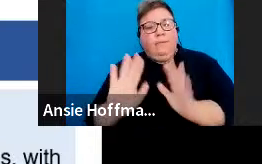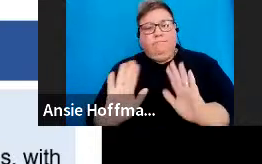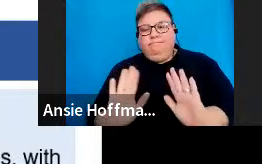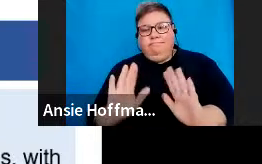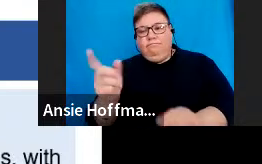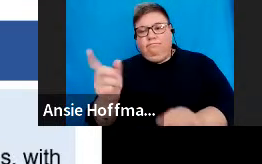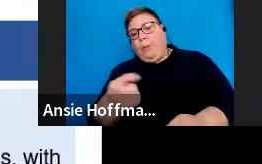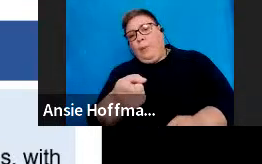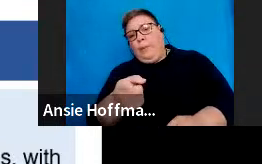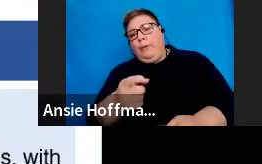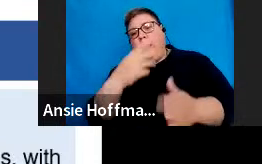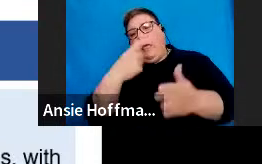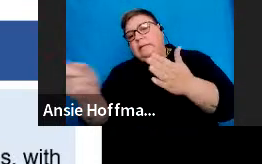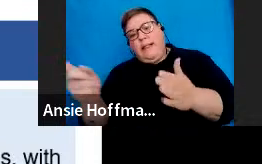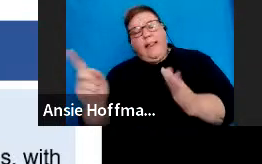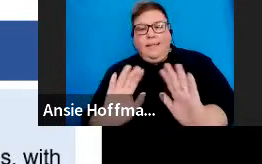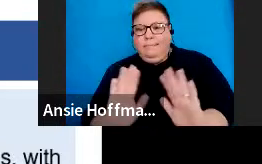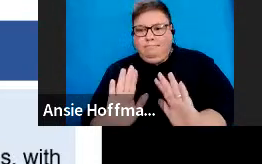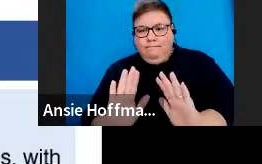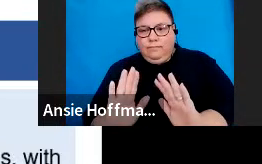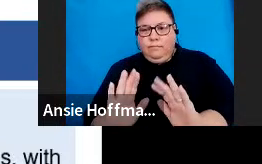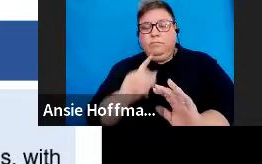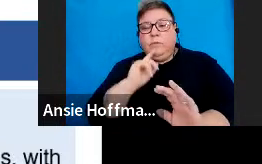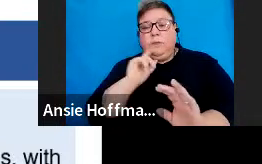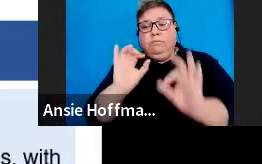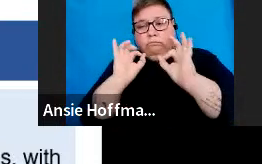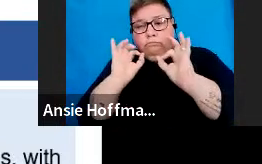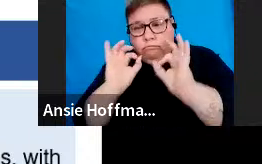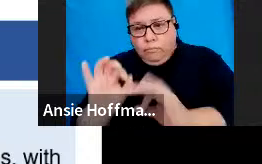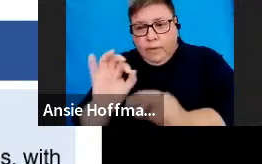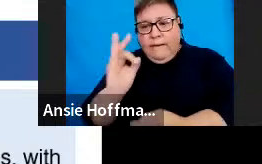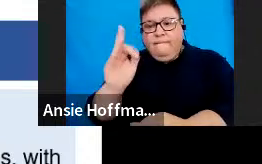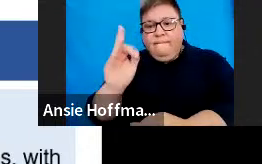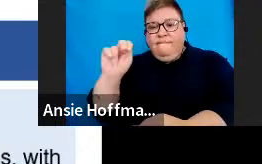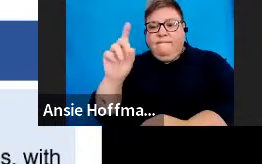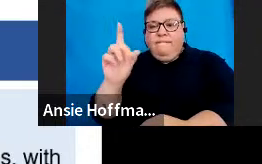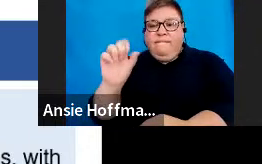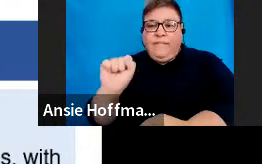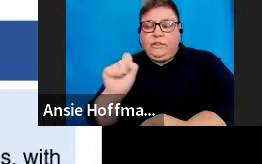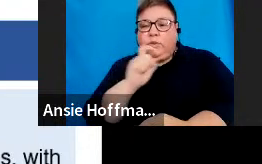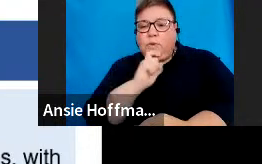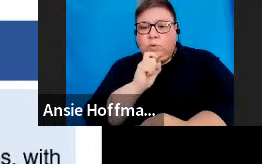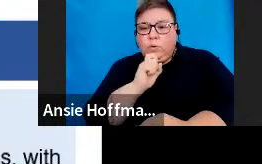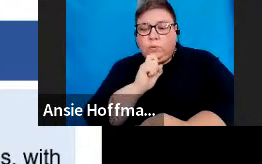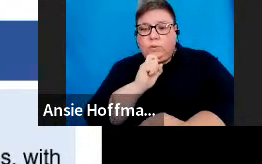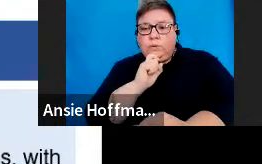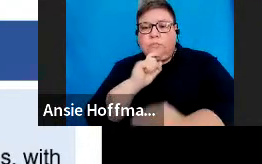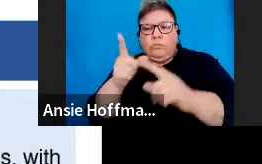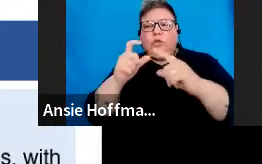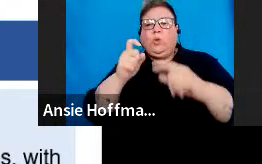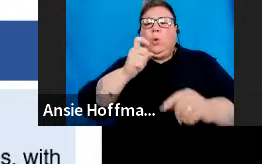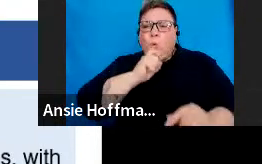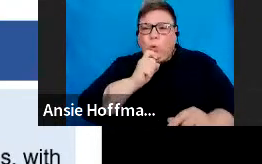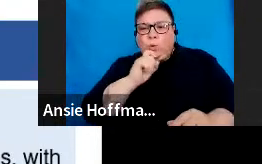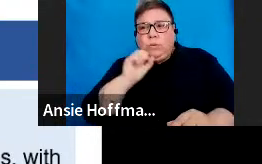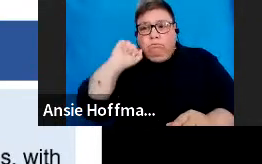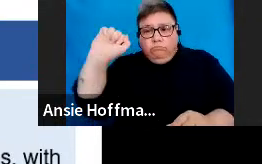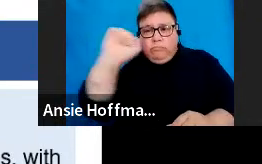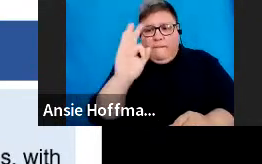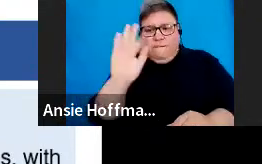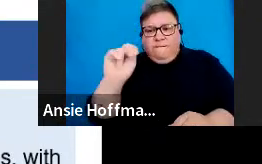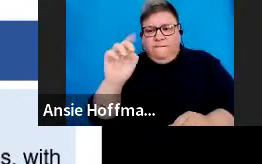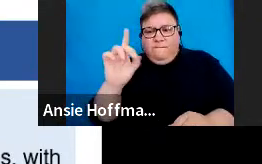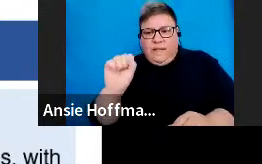names must be used, okay. It says the exact fund names must be used, including